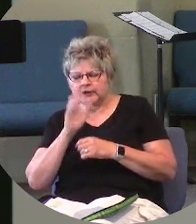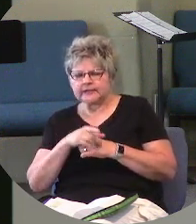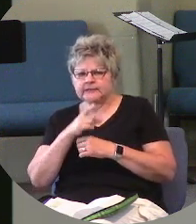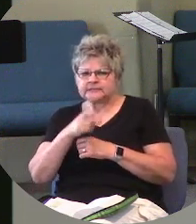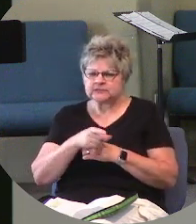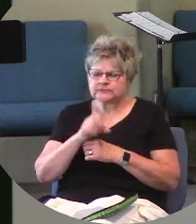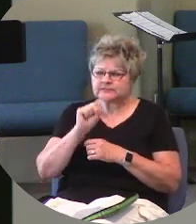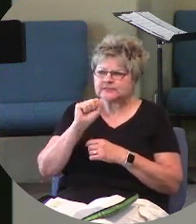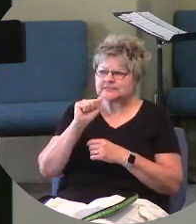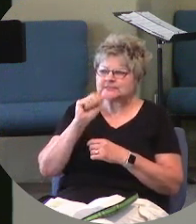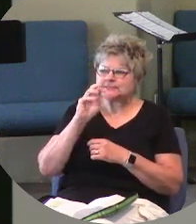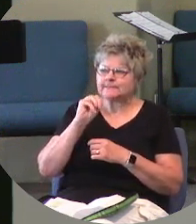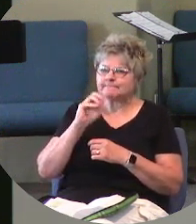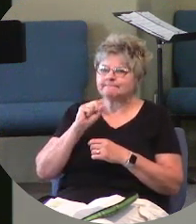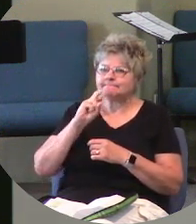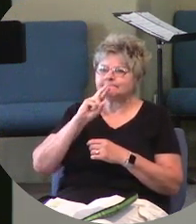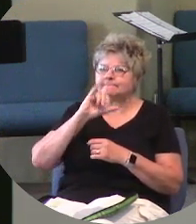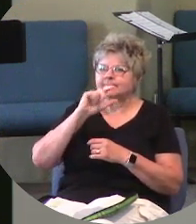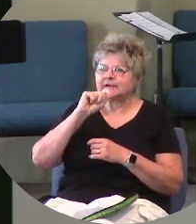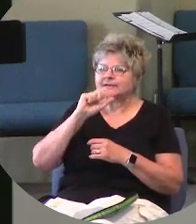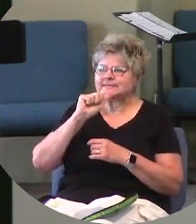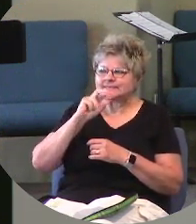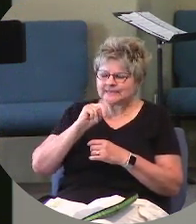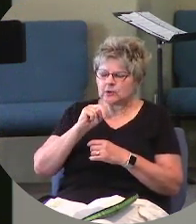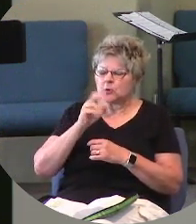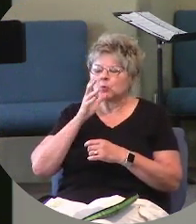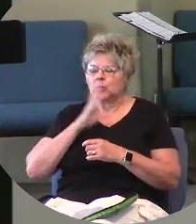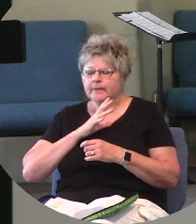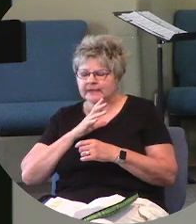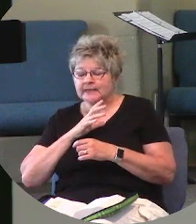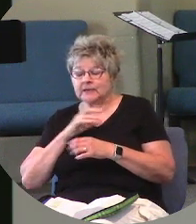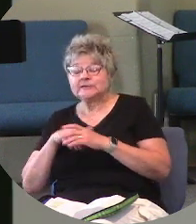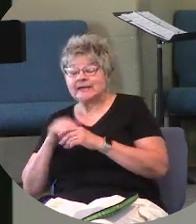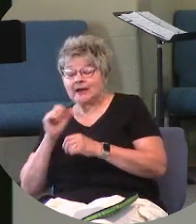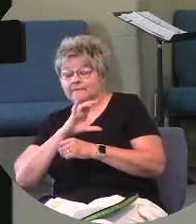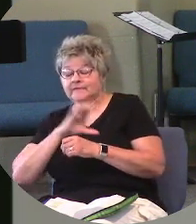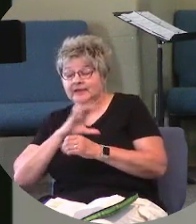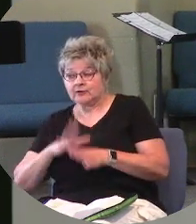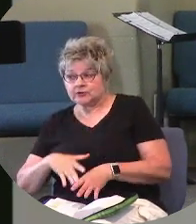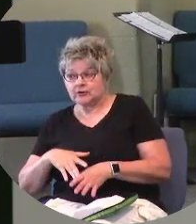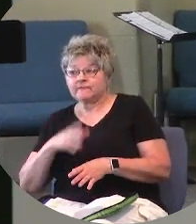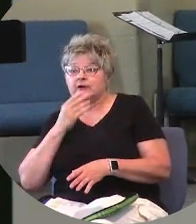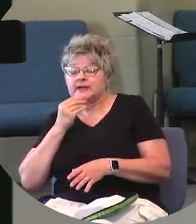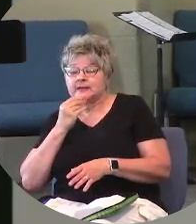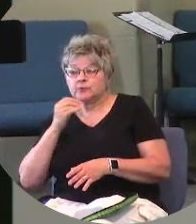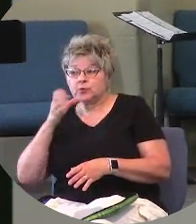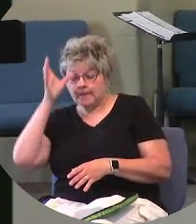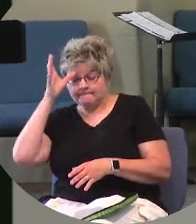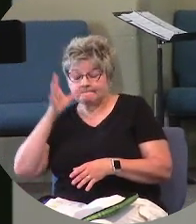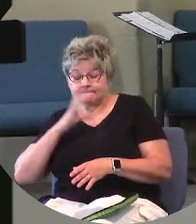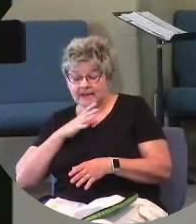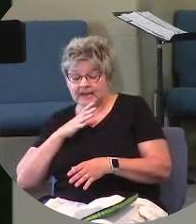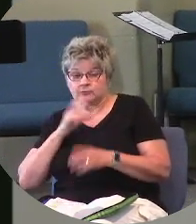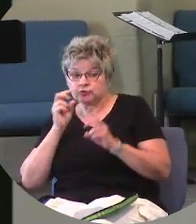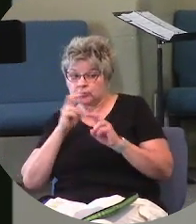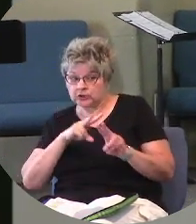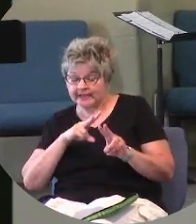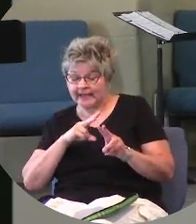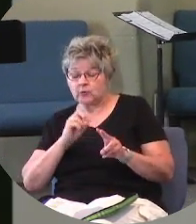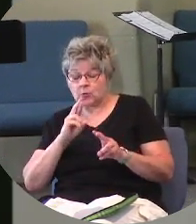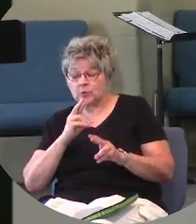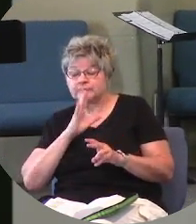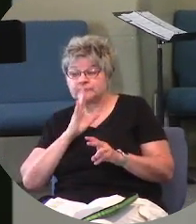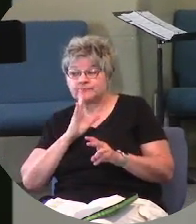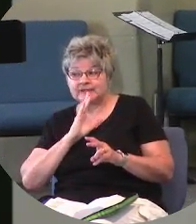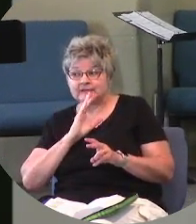Samaritan woman. It was very out of character for a Hebrew male to look at, much less speak to a